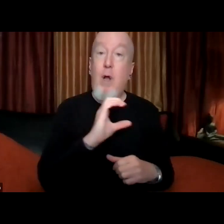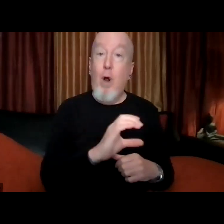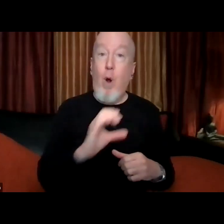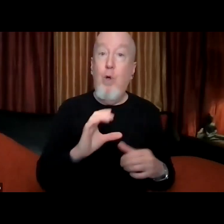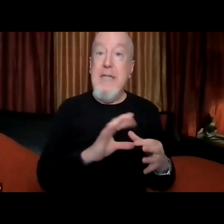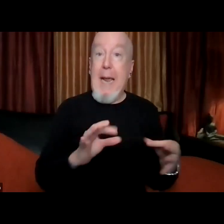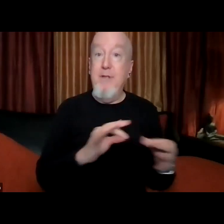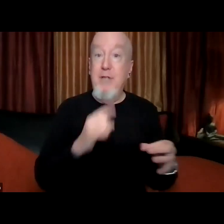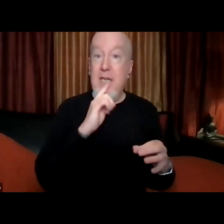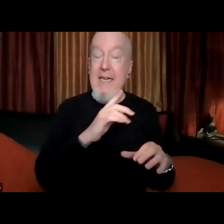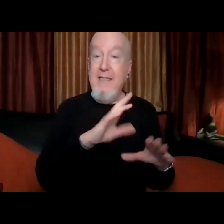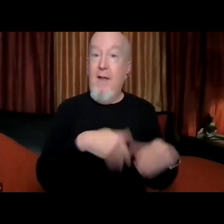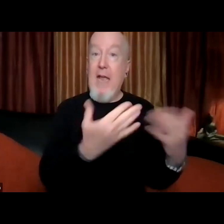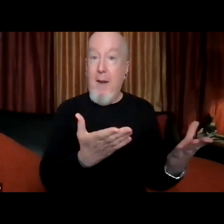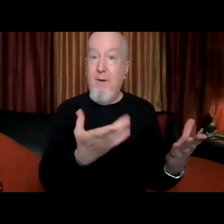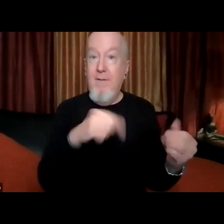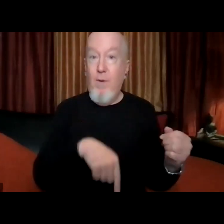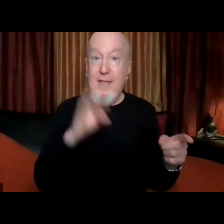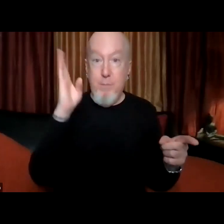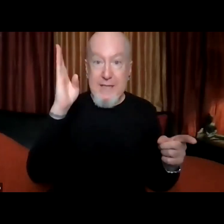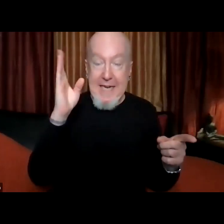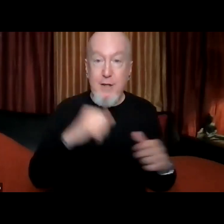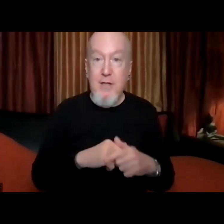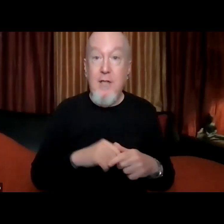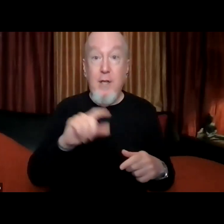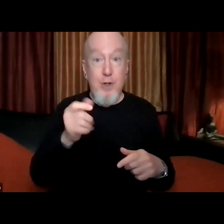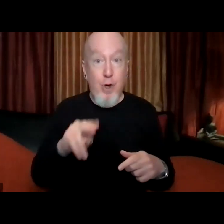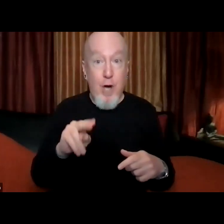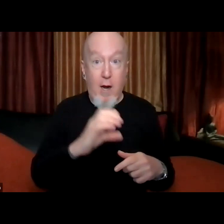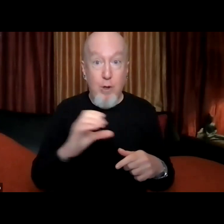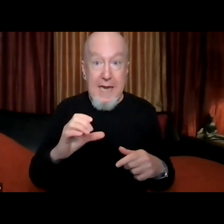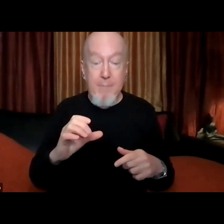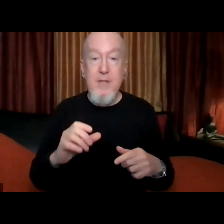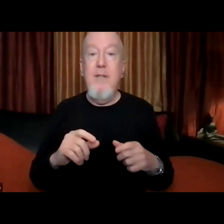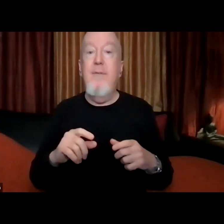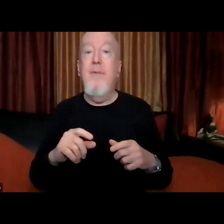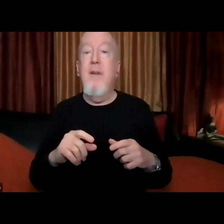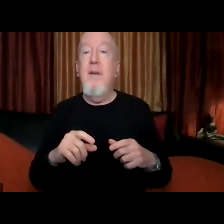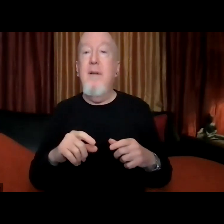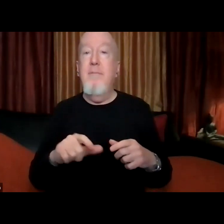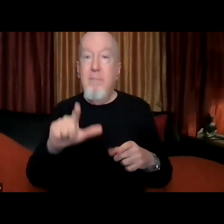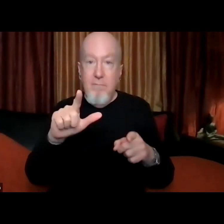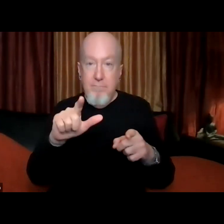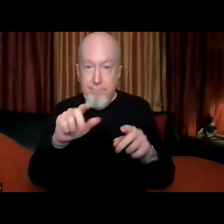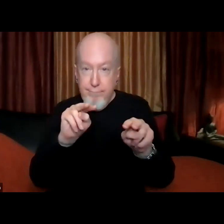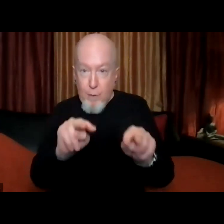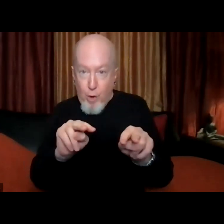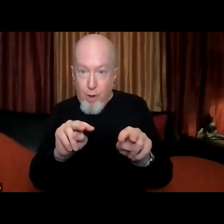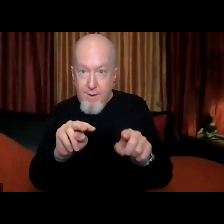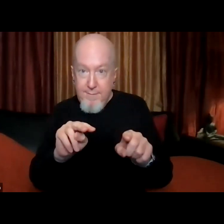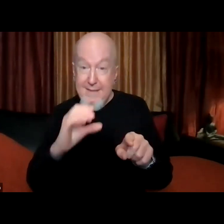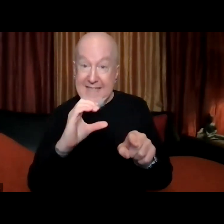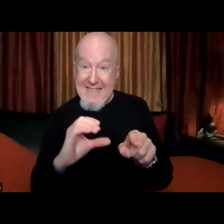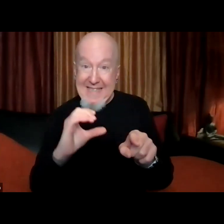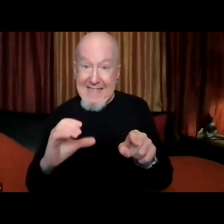is available for this talk to enable this on your device simply click the